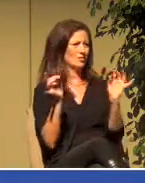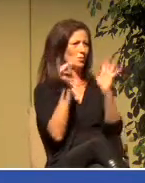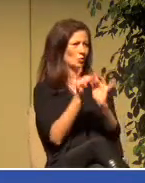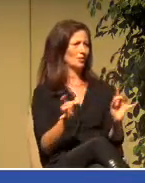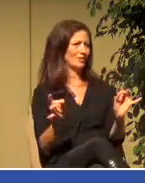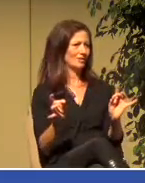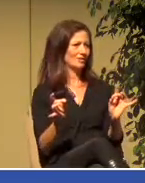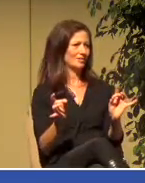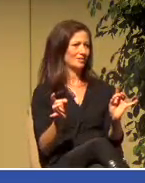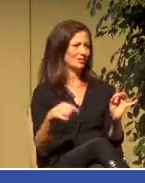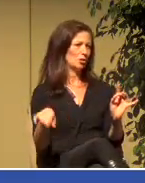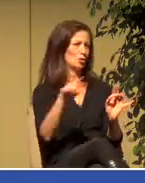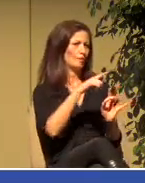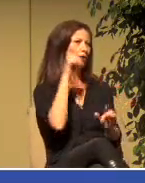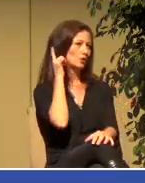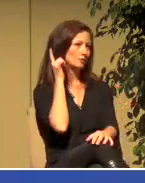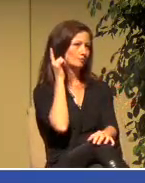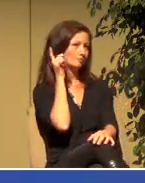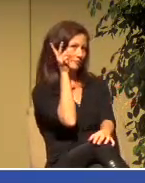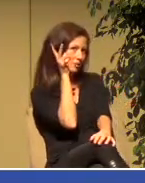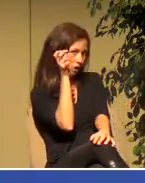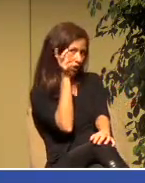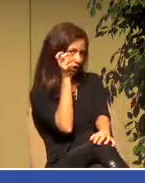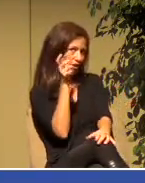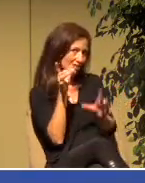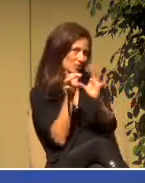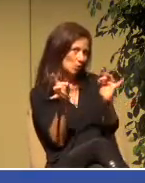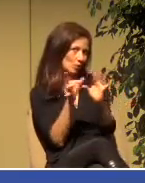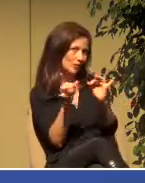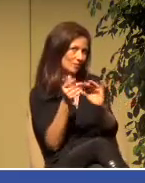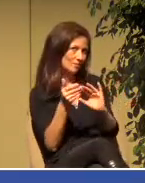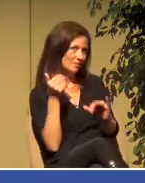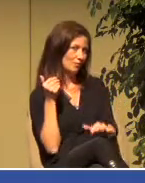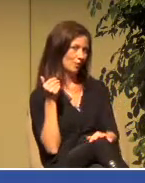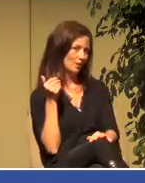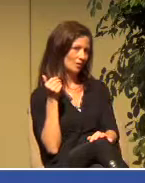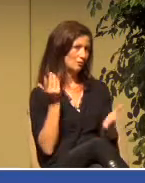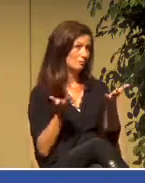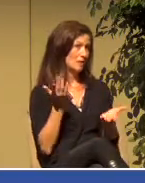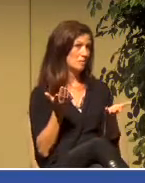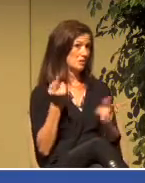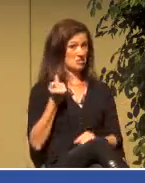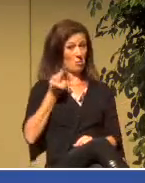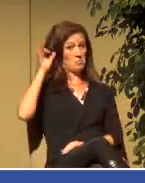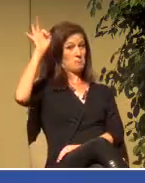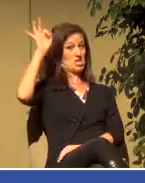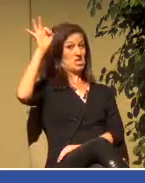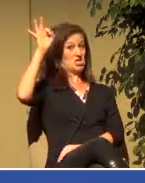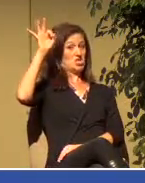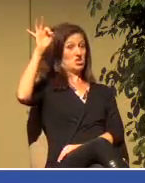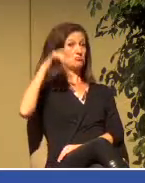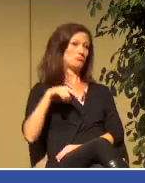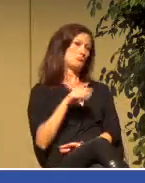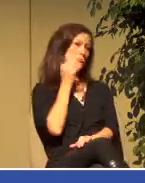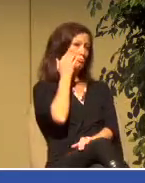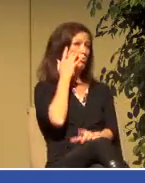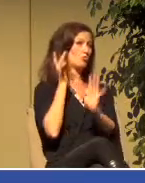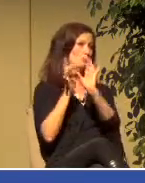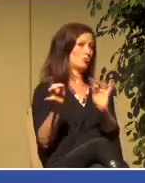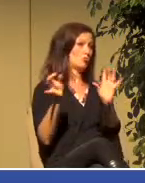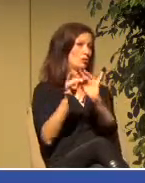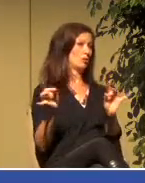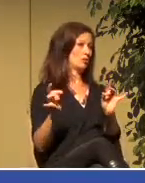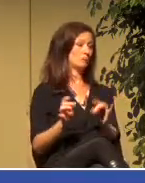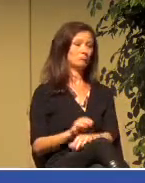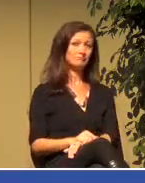I think we've heard it before, perhaps. Perhaps you've heard a sermon preached on it in your lifetime or a